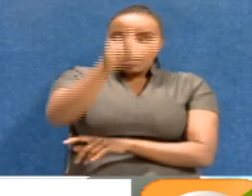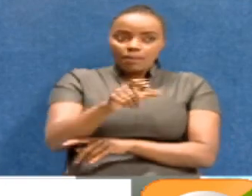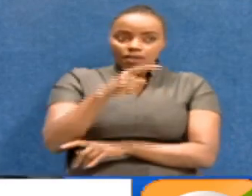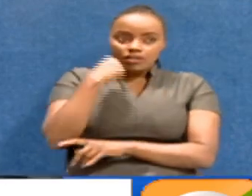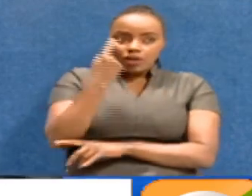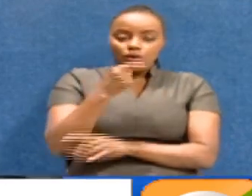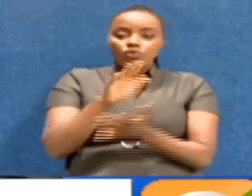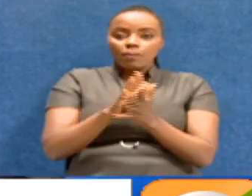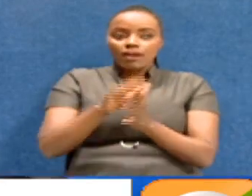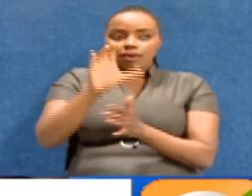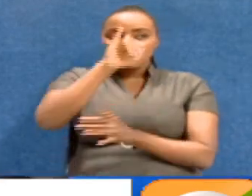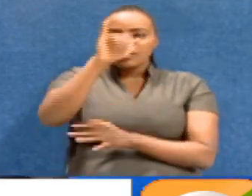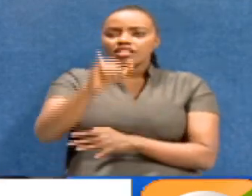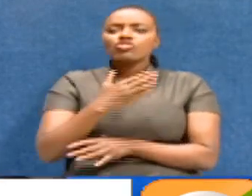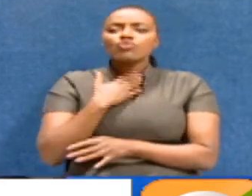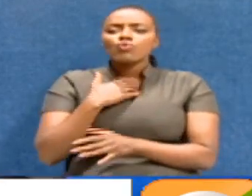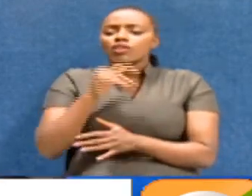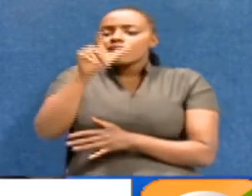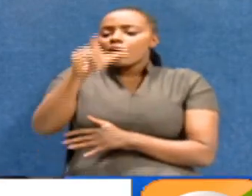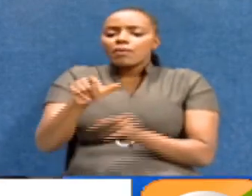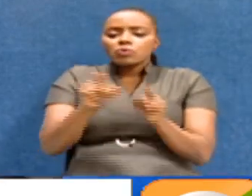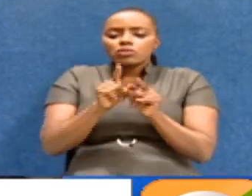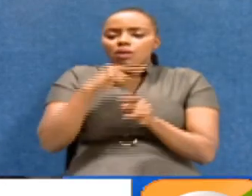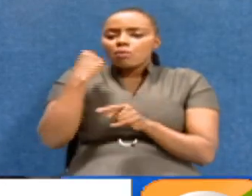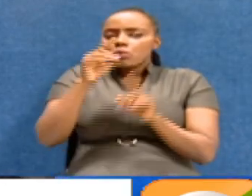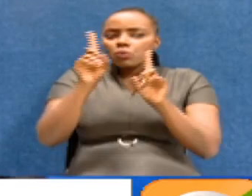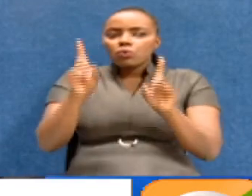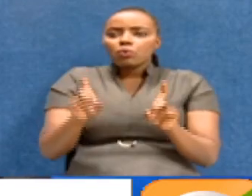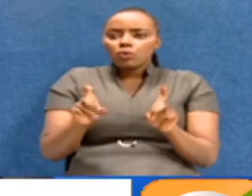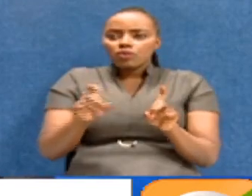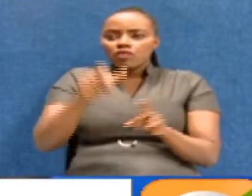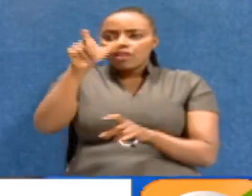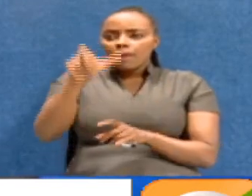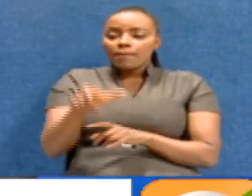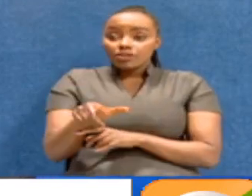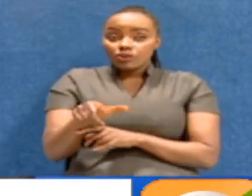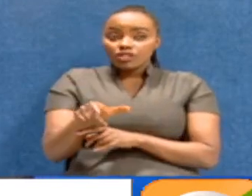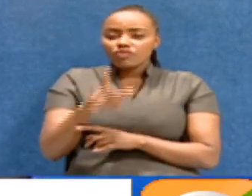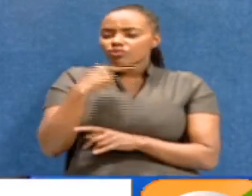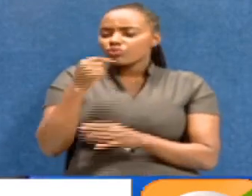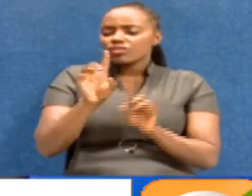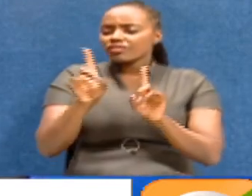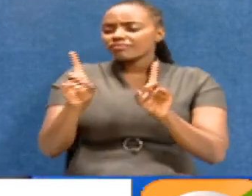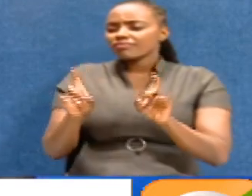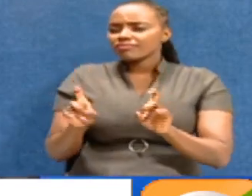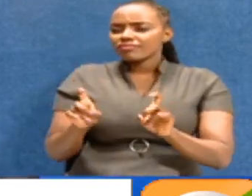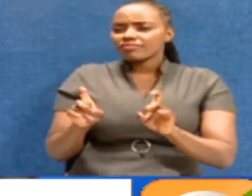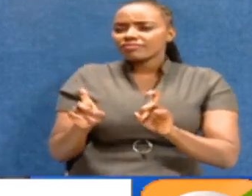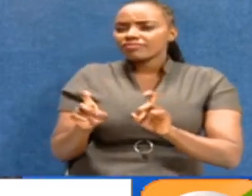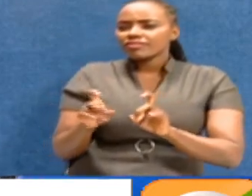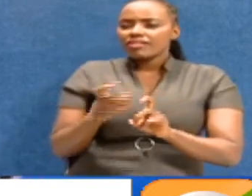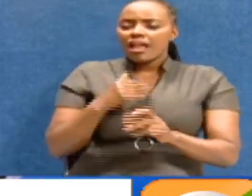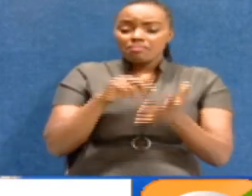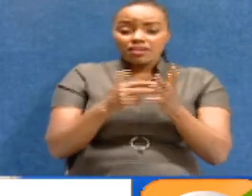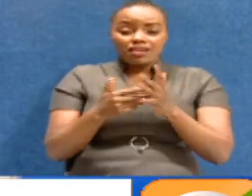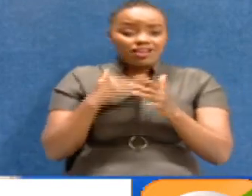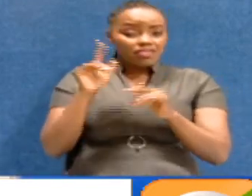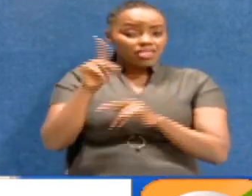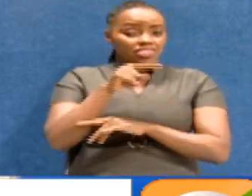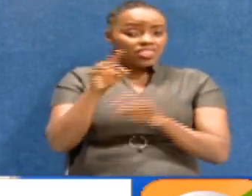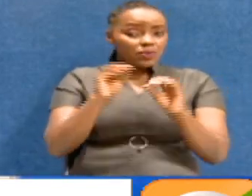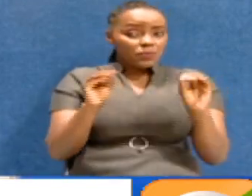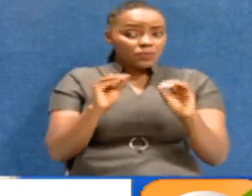coming in as the CJ, what kind of a person should we be looking for? Shouldn't this be someone who's perceived to be as white as snow? I you look at,